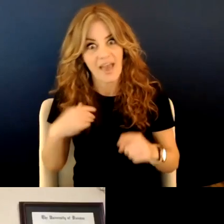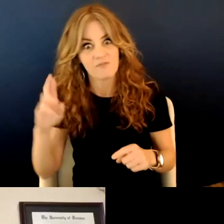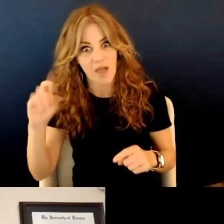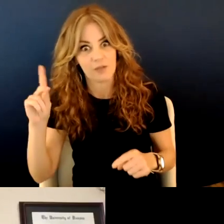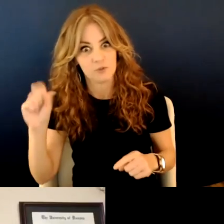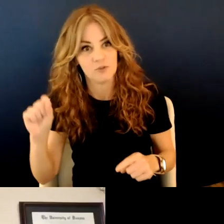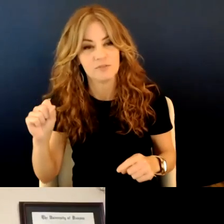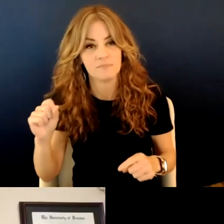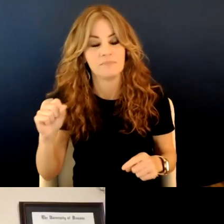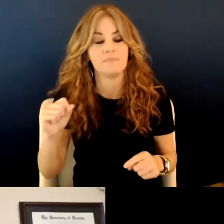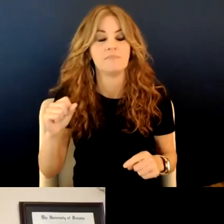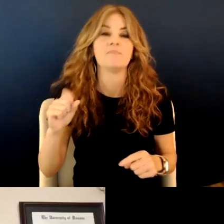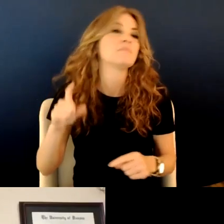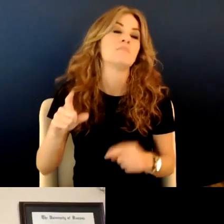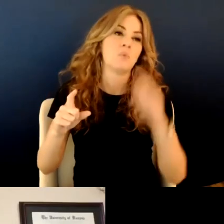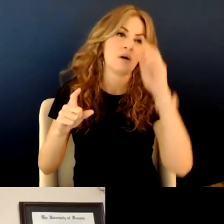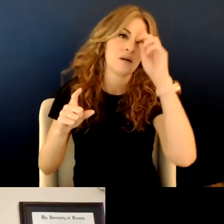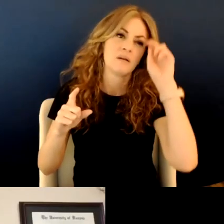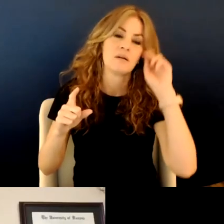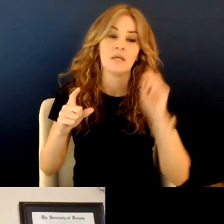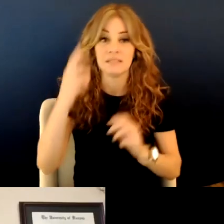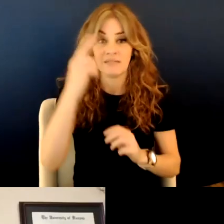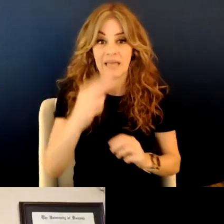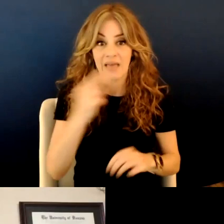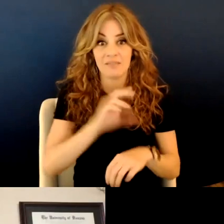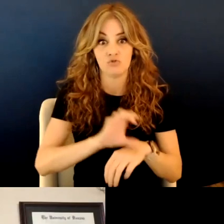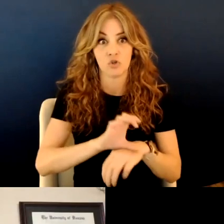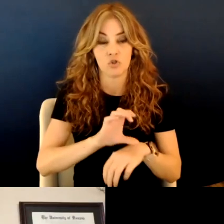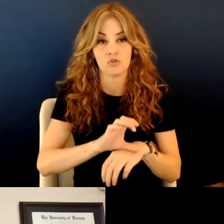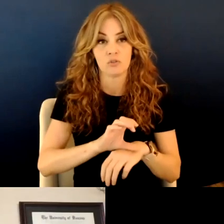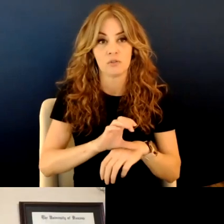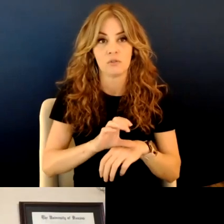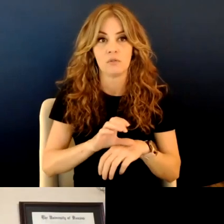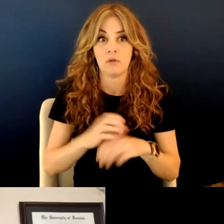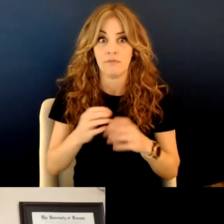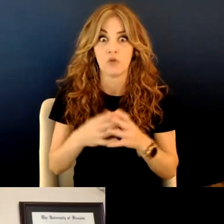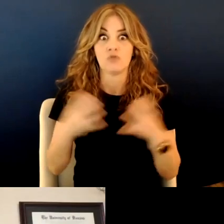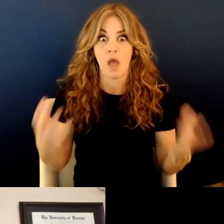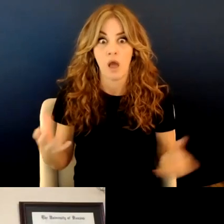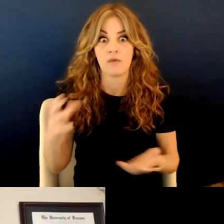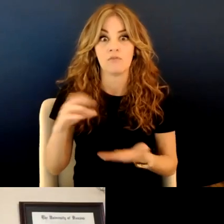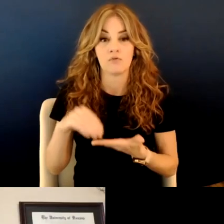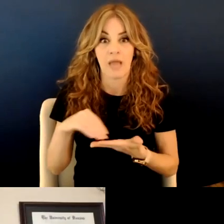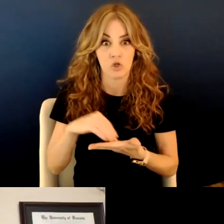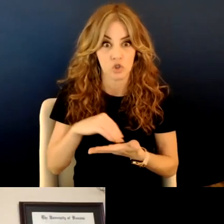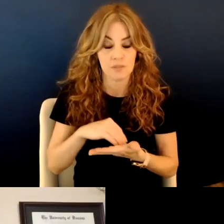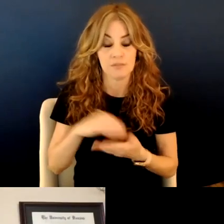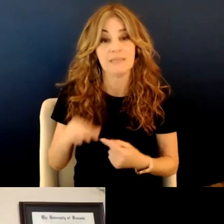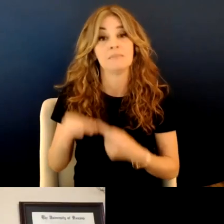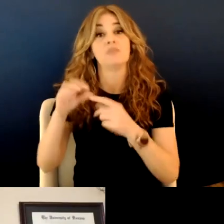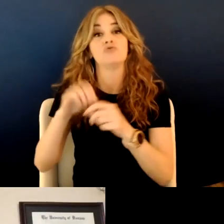The, one of the amazing things about the Catholic Church is that there is an abundance of records, especially in New Mexico,